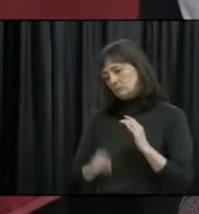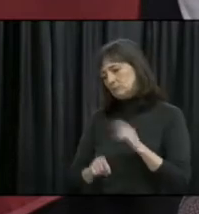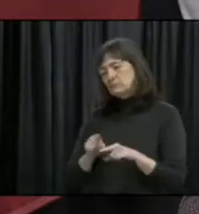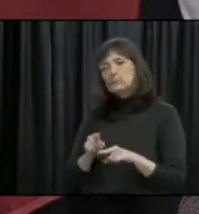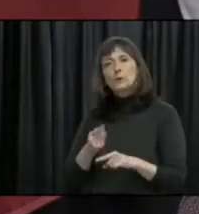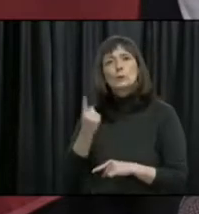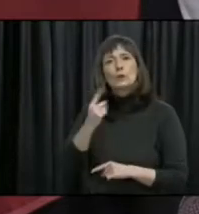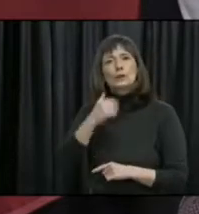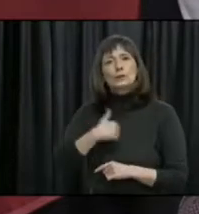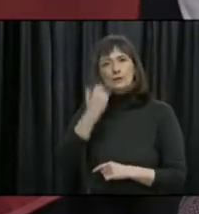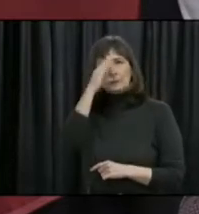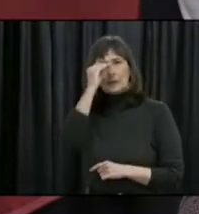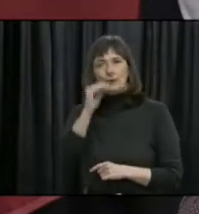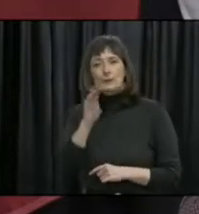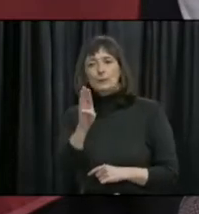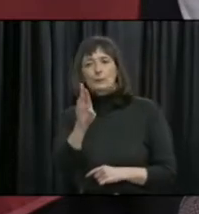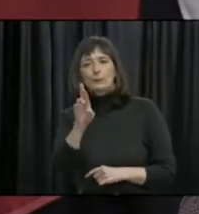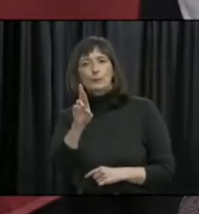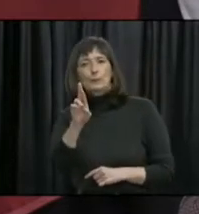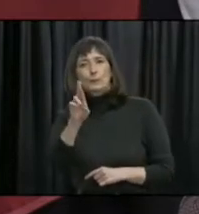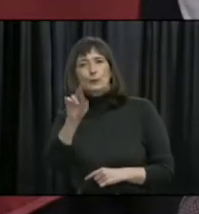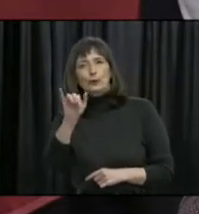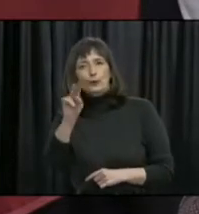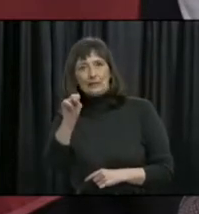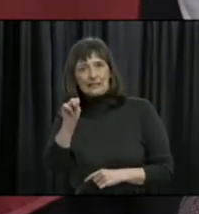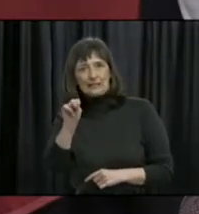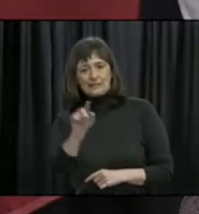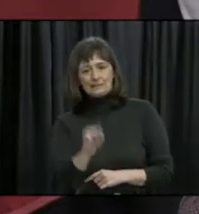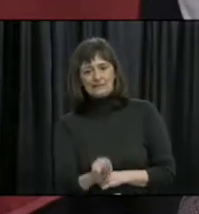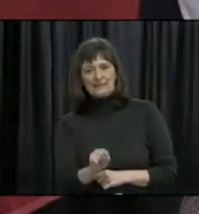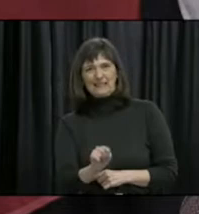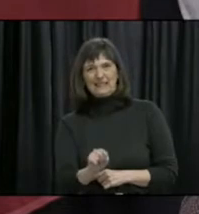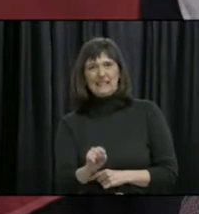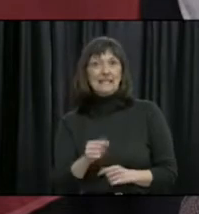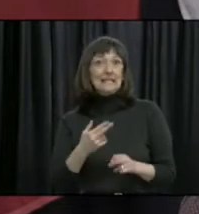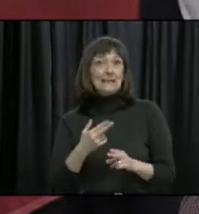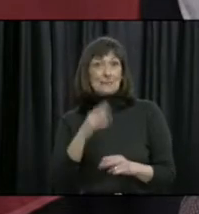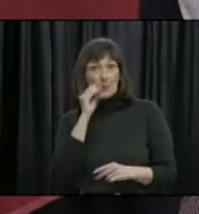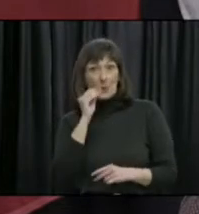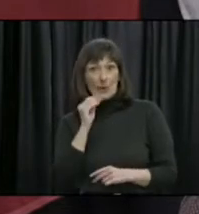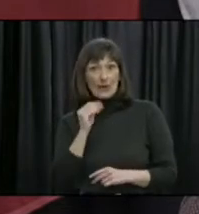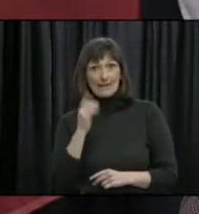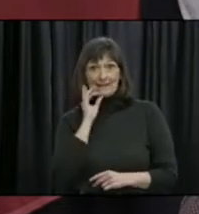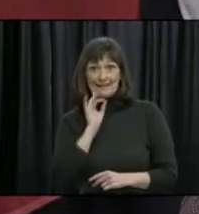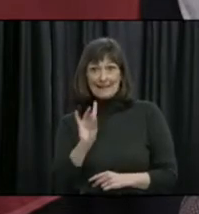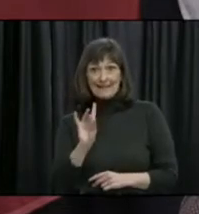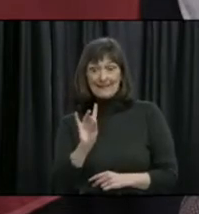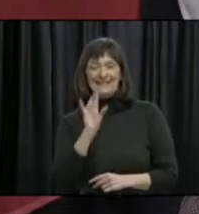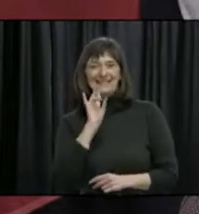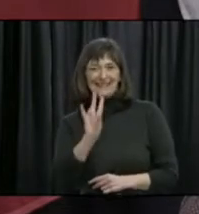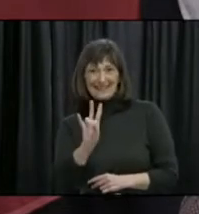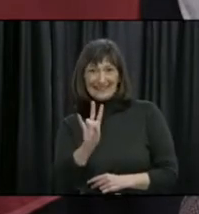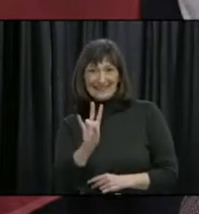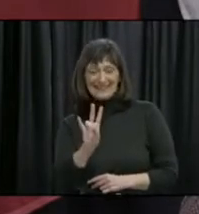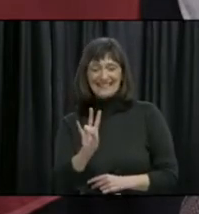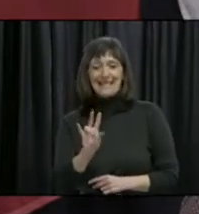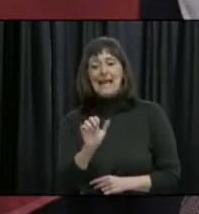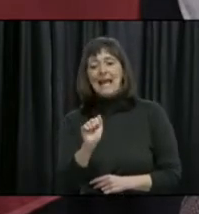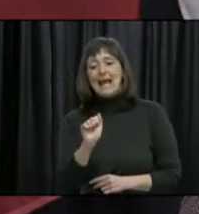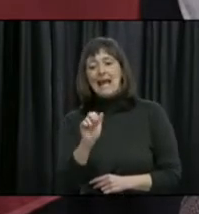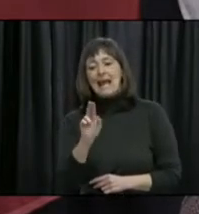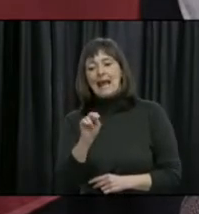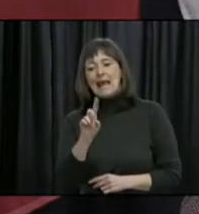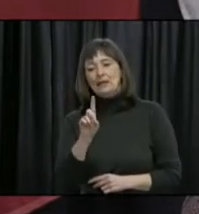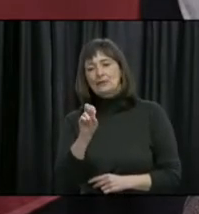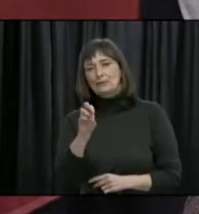man from Buren. His name is Andrew Billard. He's currently seven years old and about to celebrate his big eighth